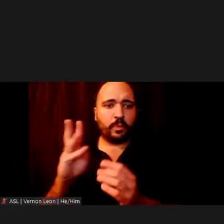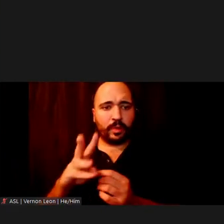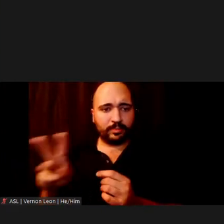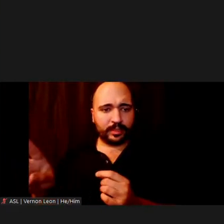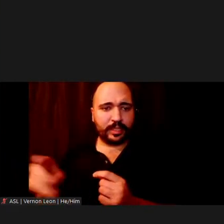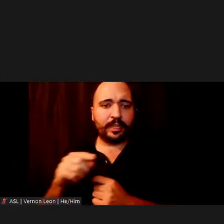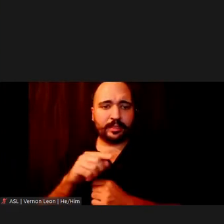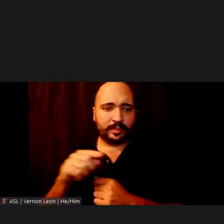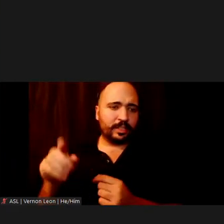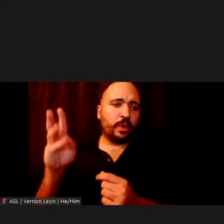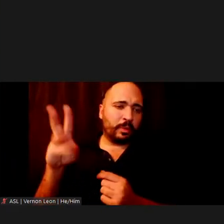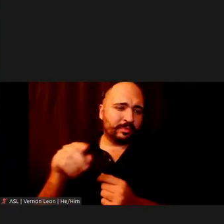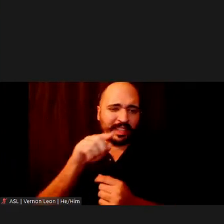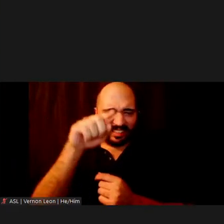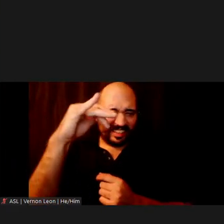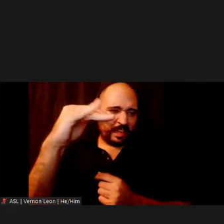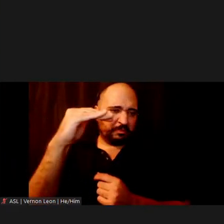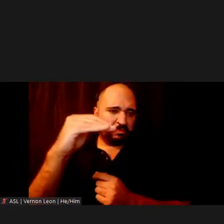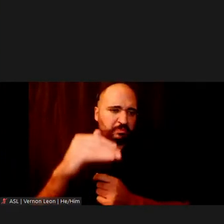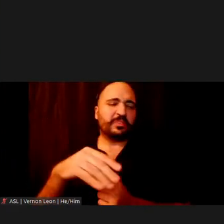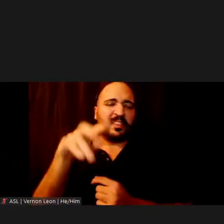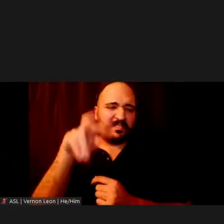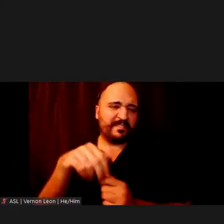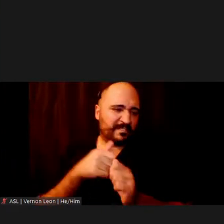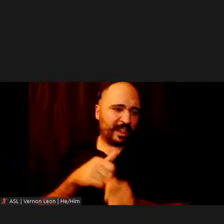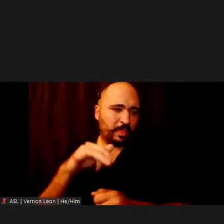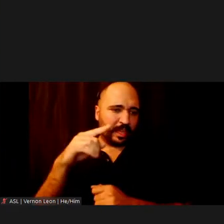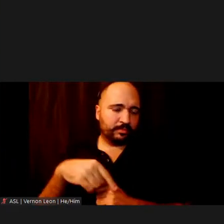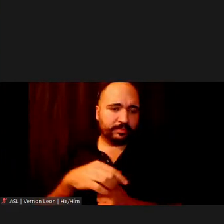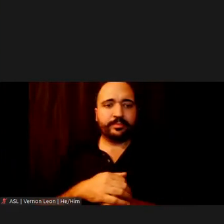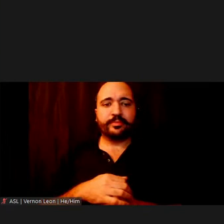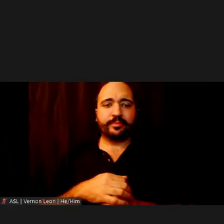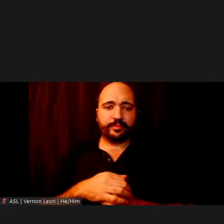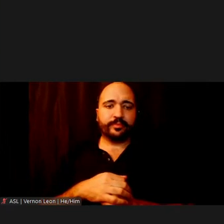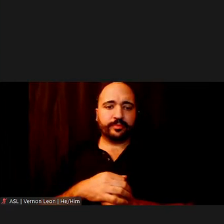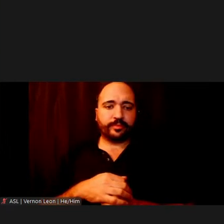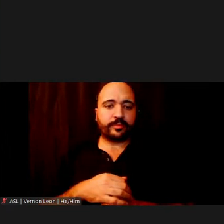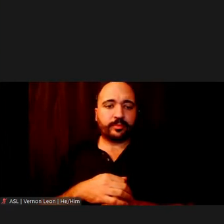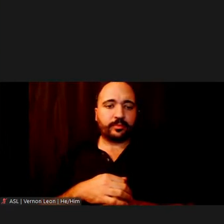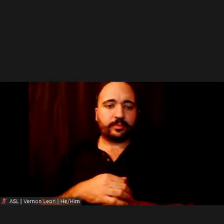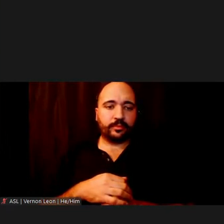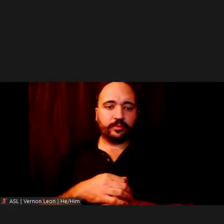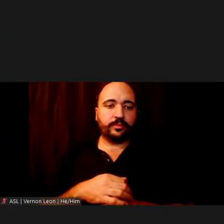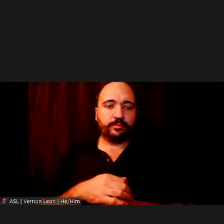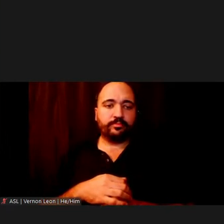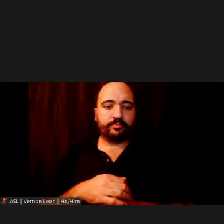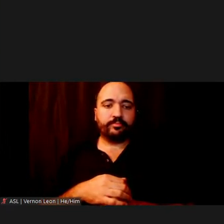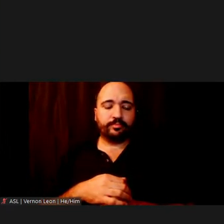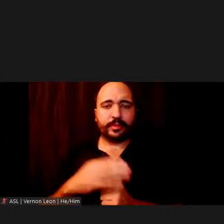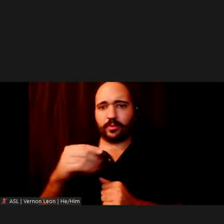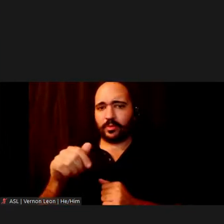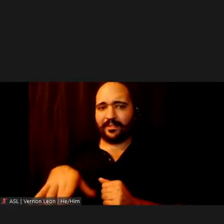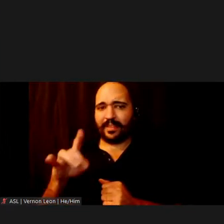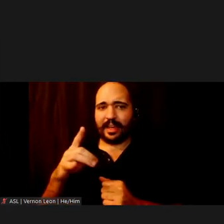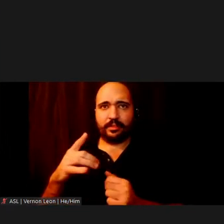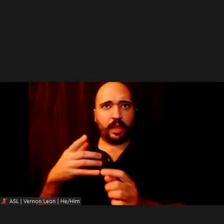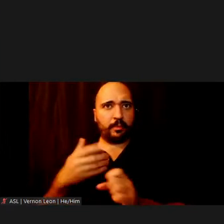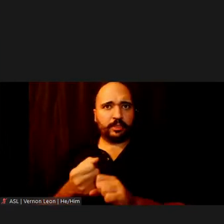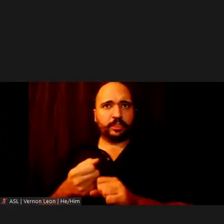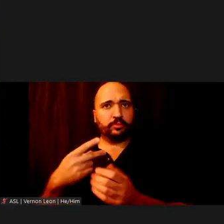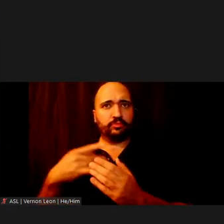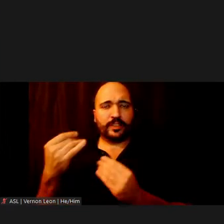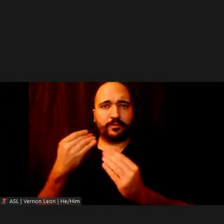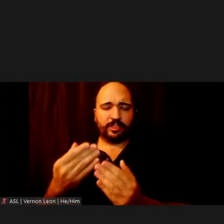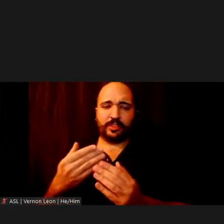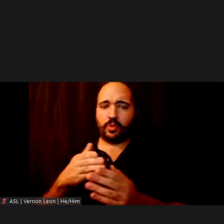project forward slash CBDTP, where you can also find the latest project information and sign up to stay informed via